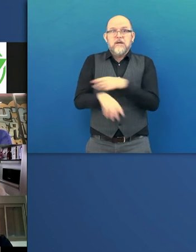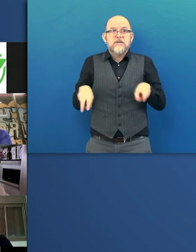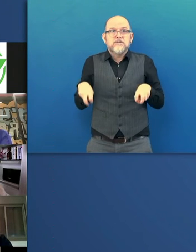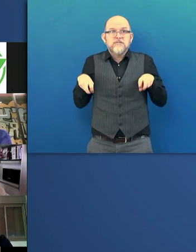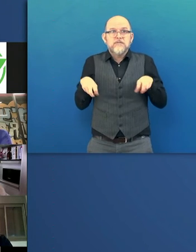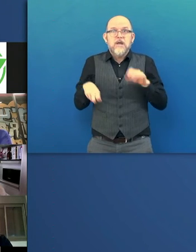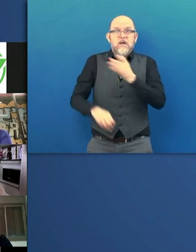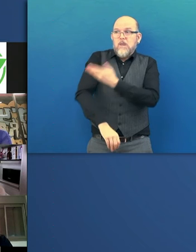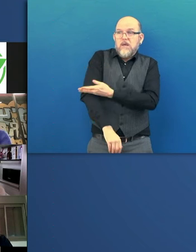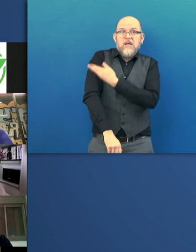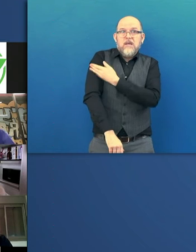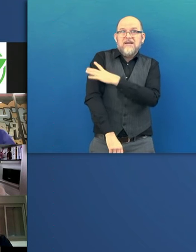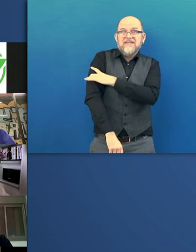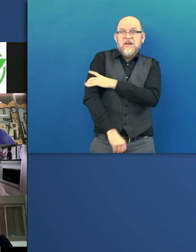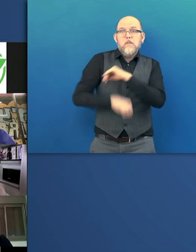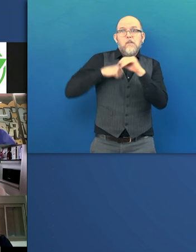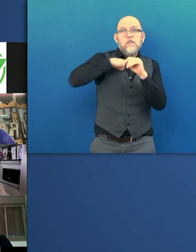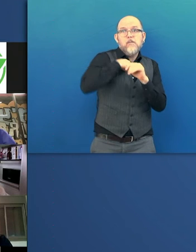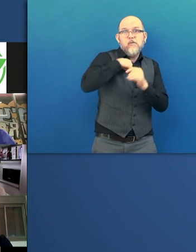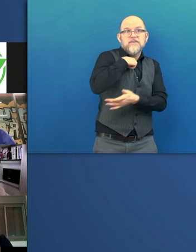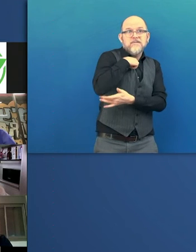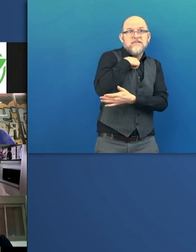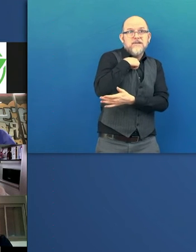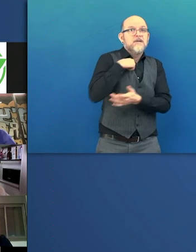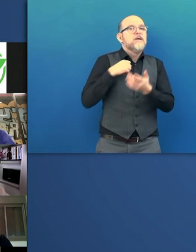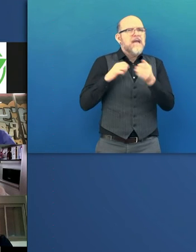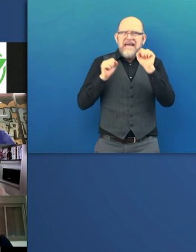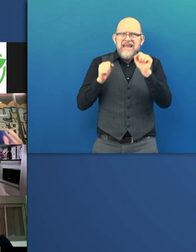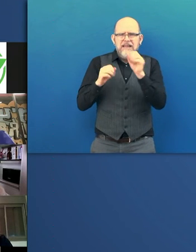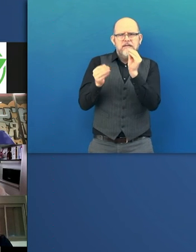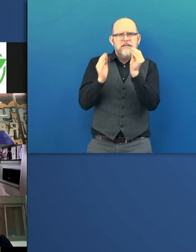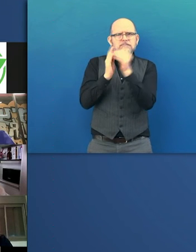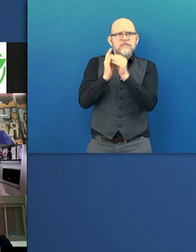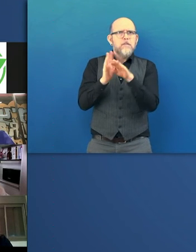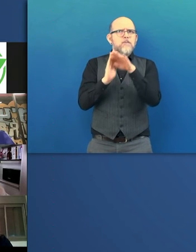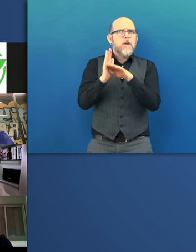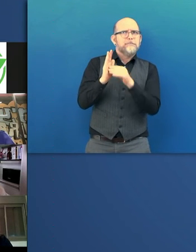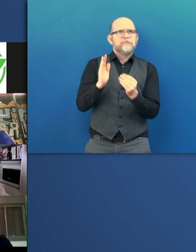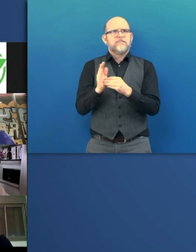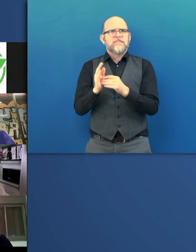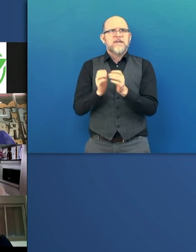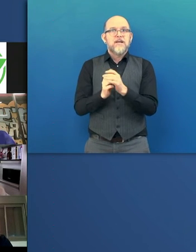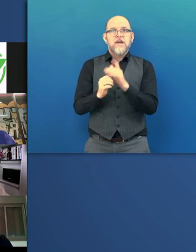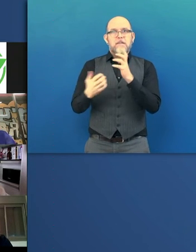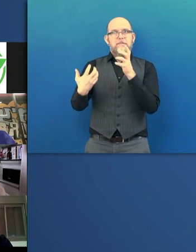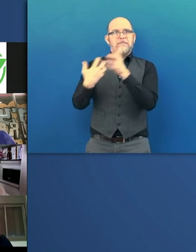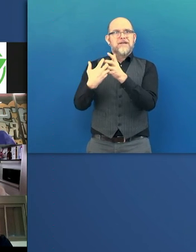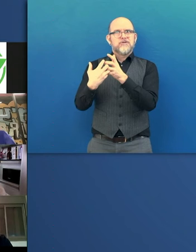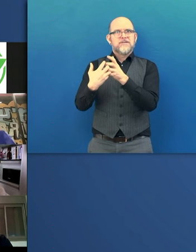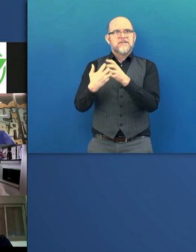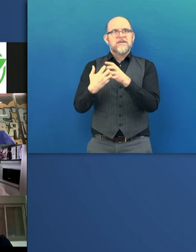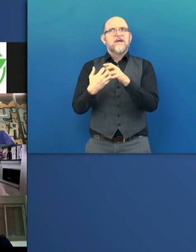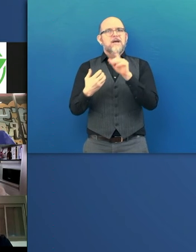arm, it'll characterize the gross motion. And then it tailors to you. Following this, you can connect to anything